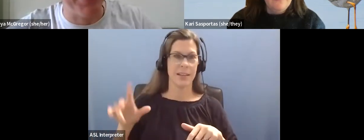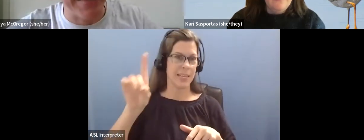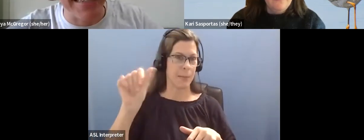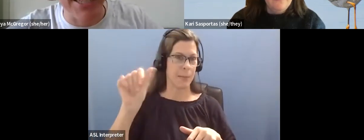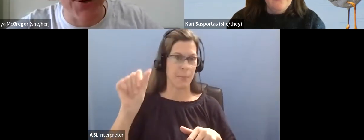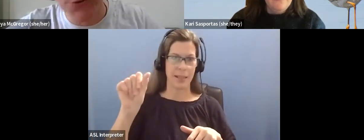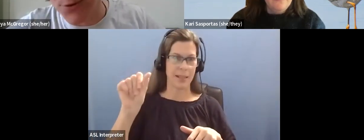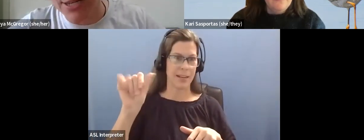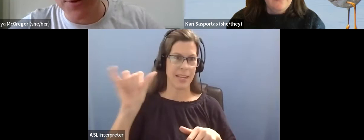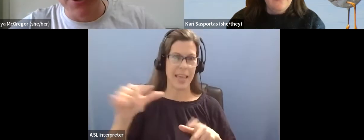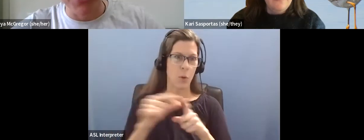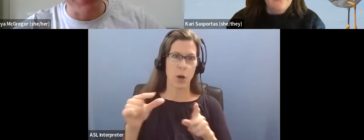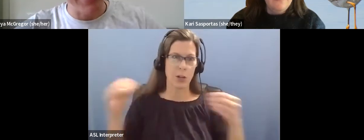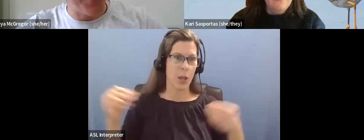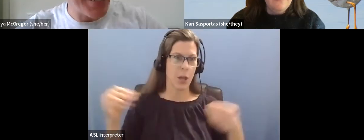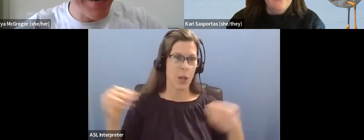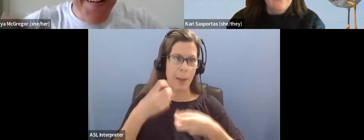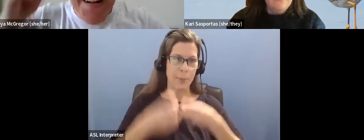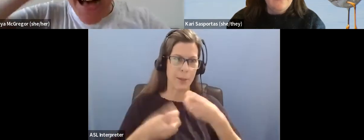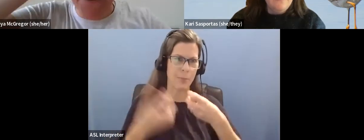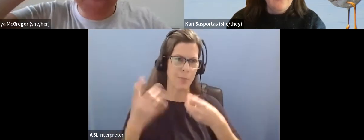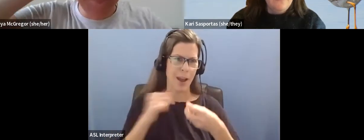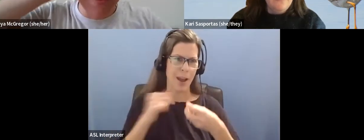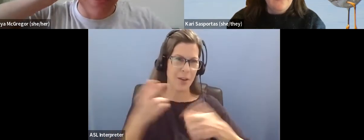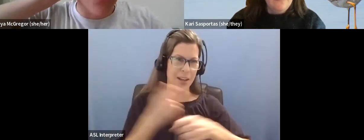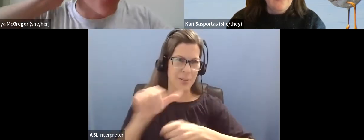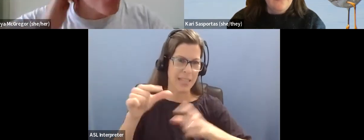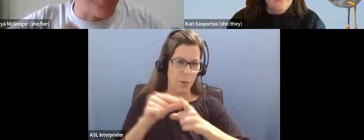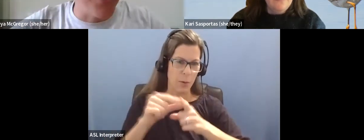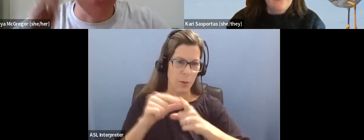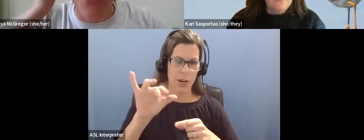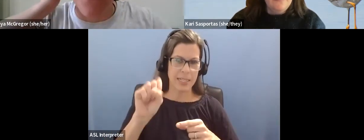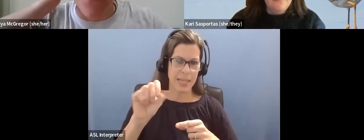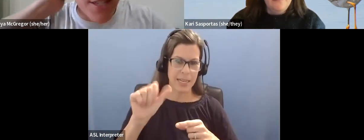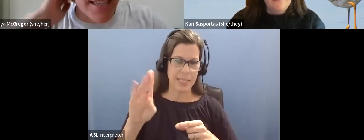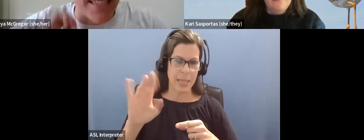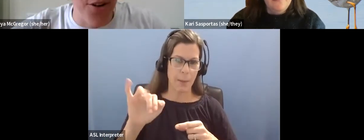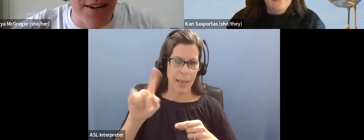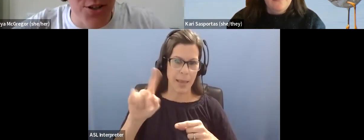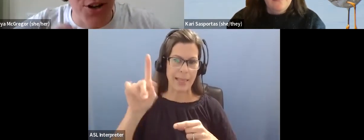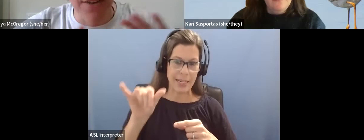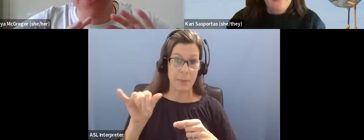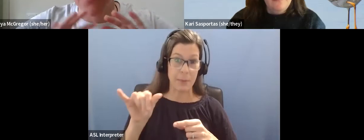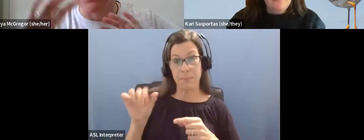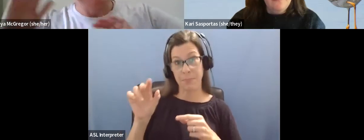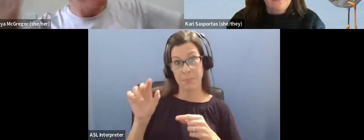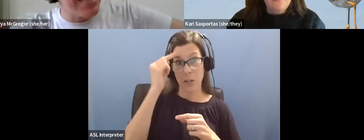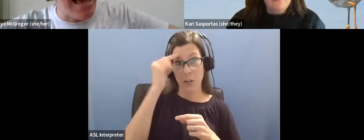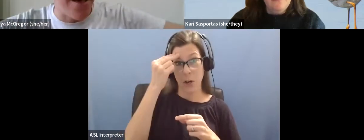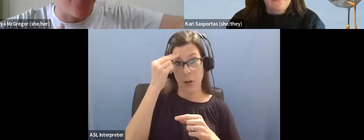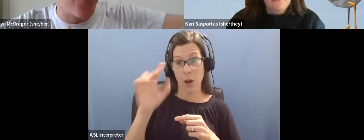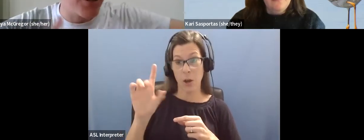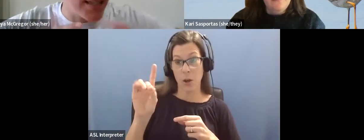isn't a problem with it. So why should we not use this word? Um, neurodivergent too, if folks are listening who aren't sure, if someone